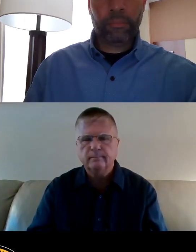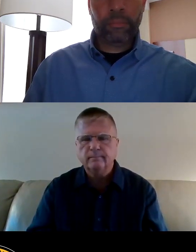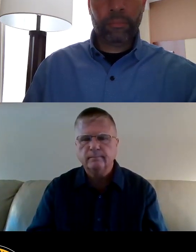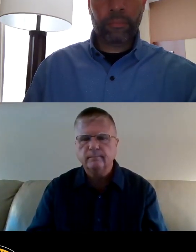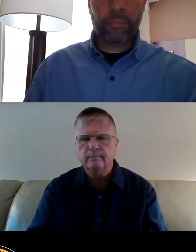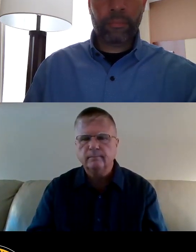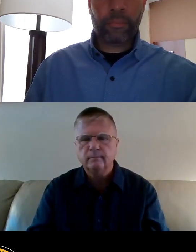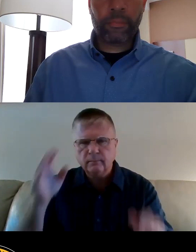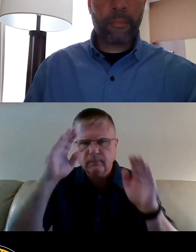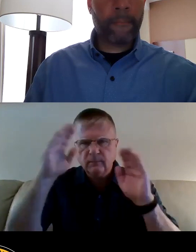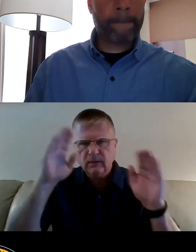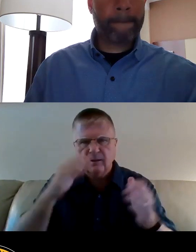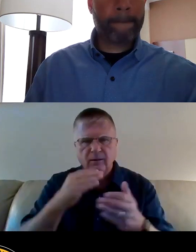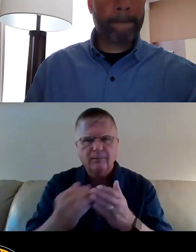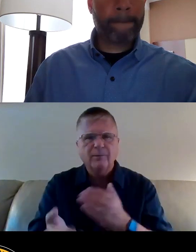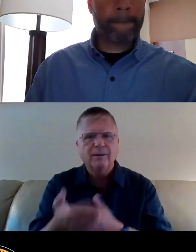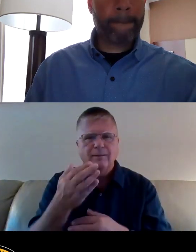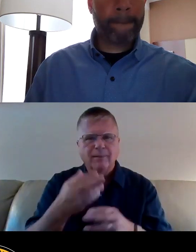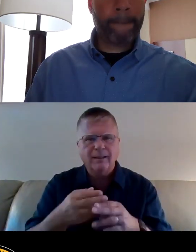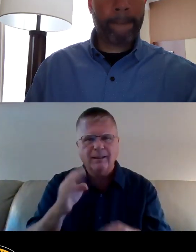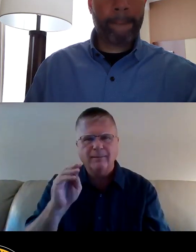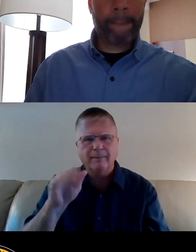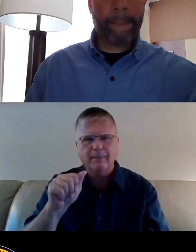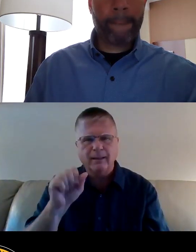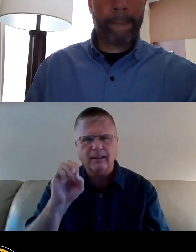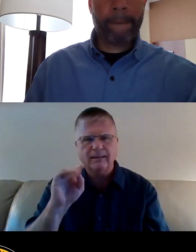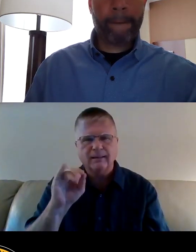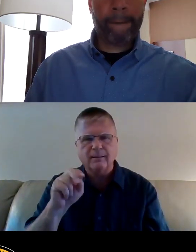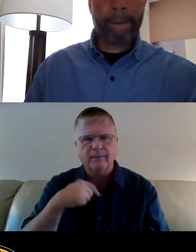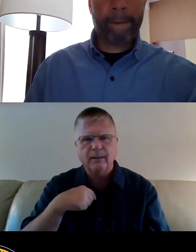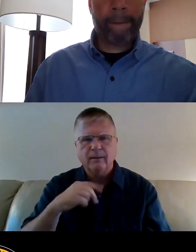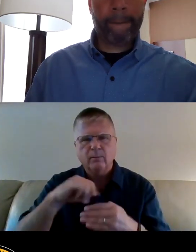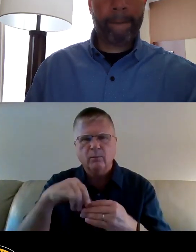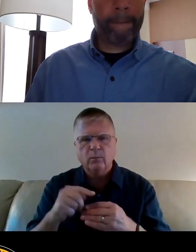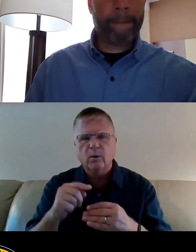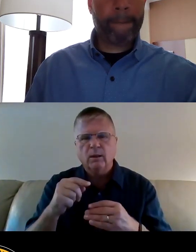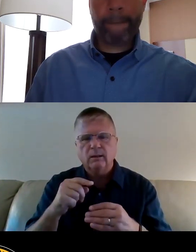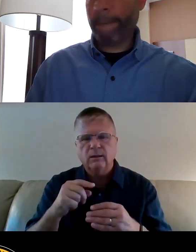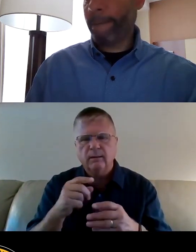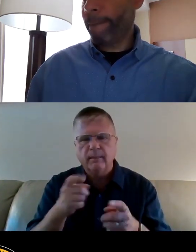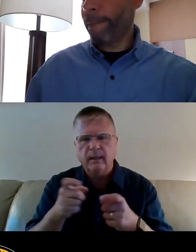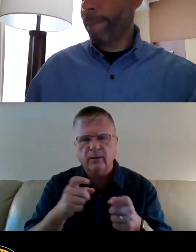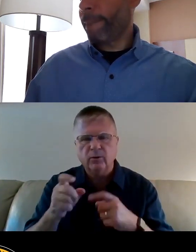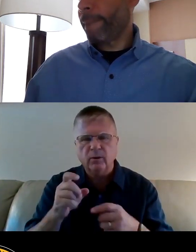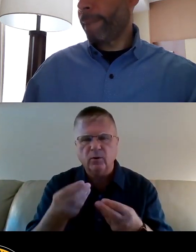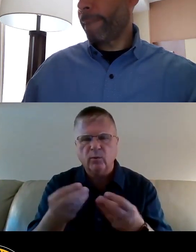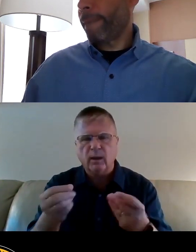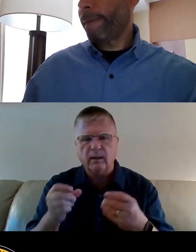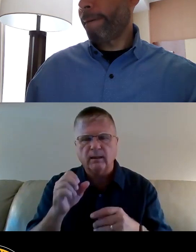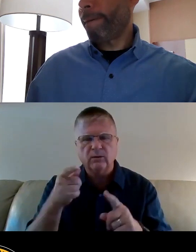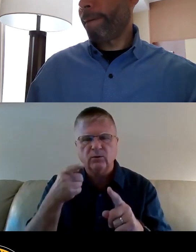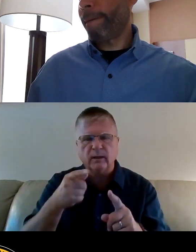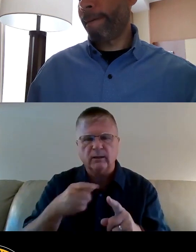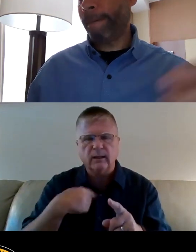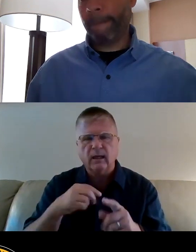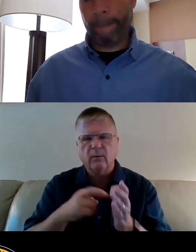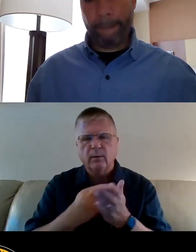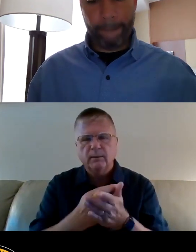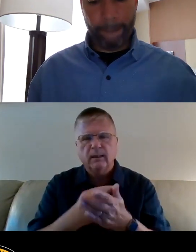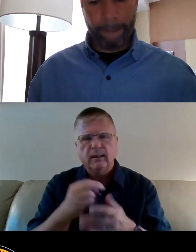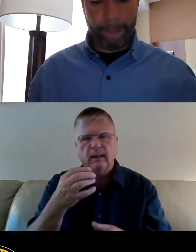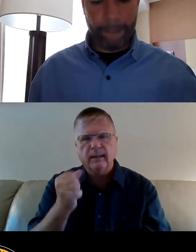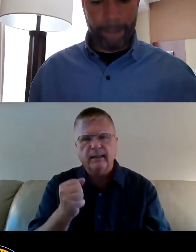Hello, good morning. My name is Becca Simon and I'm project manager at Grounded Strategies. I'm representing the Get the Let Out Pittsburgh campaign